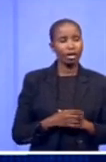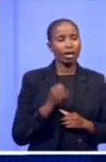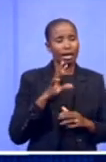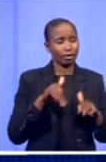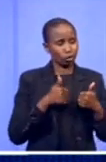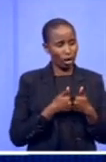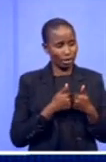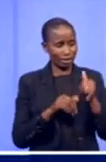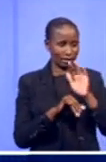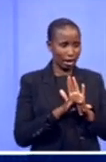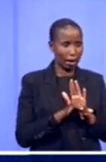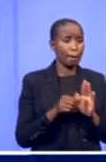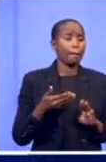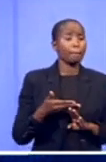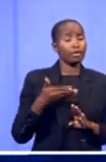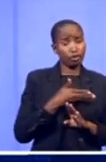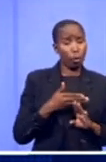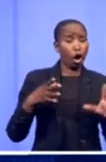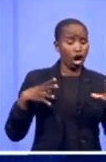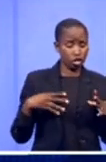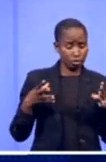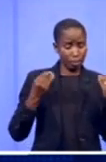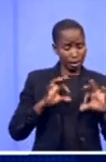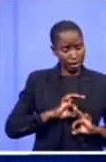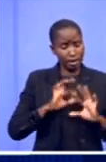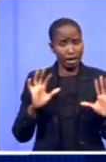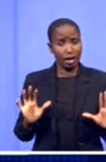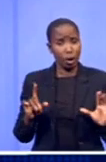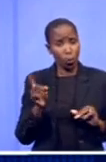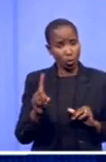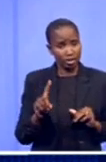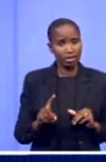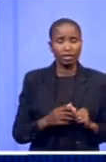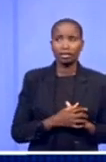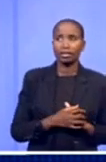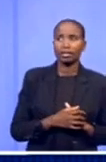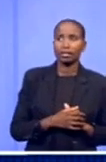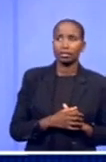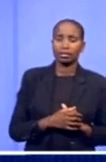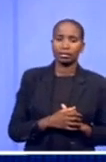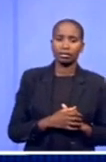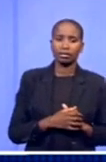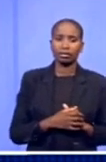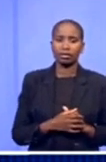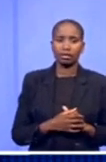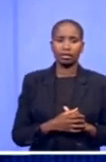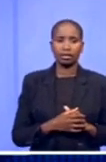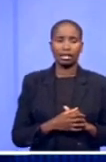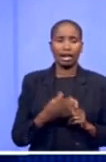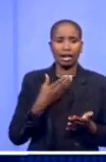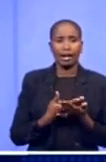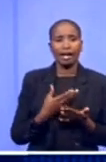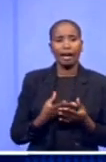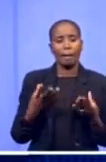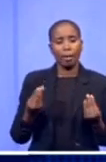instance, as a country, that we were going to allow for a healthy self-generation market in